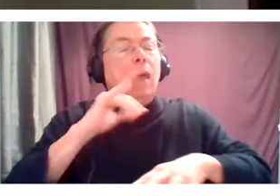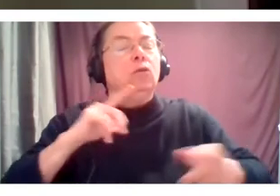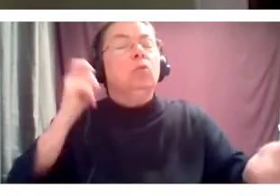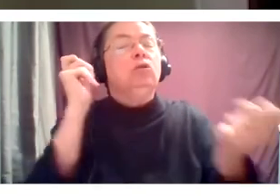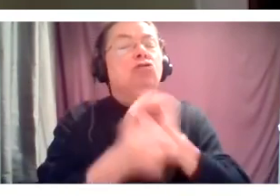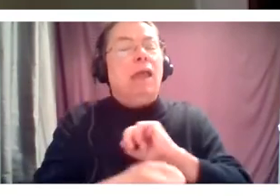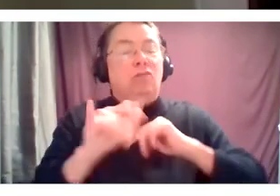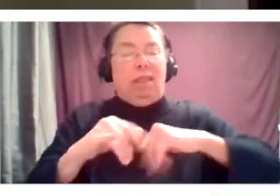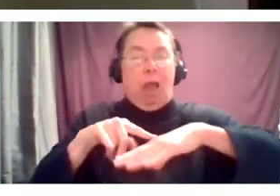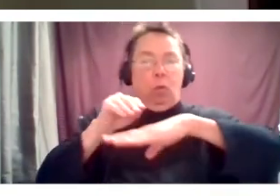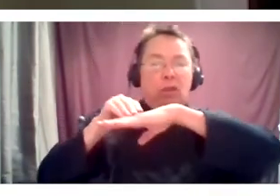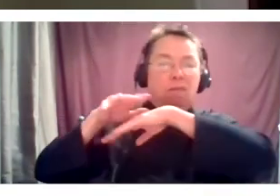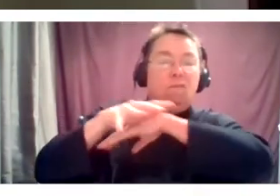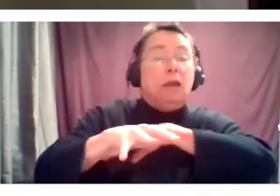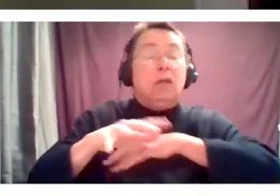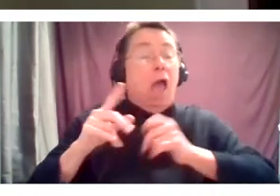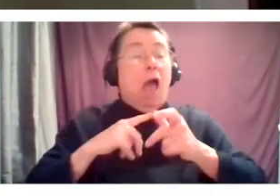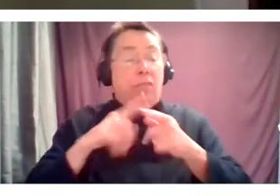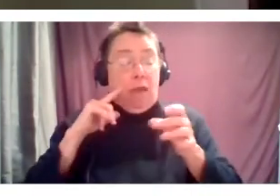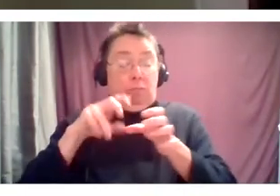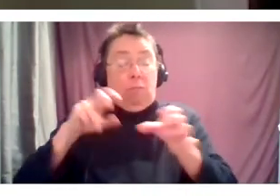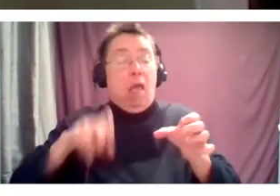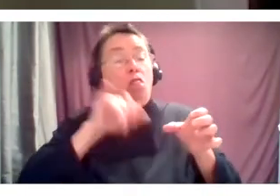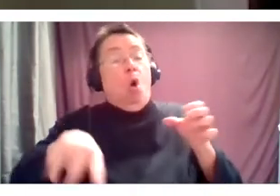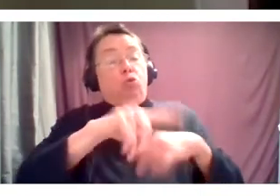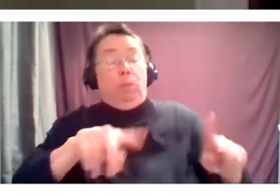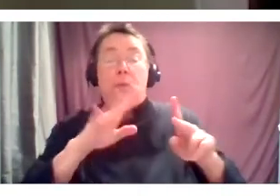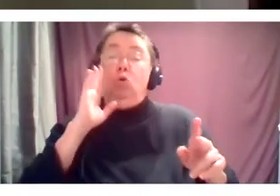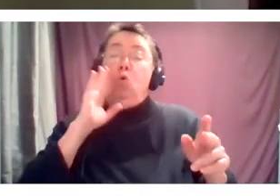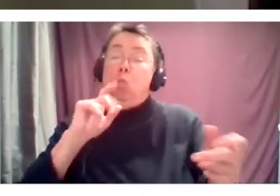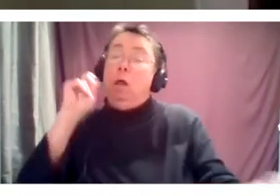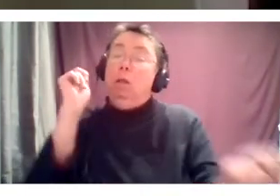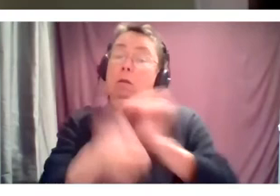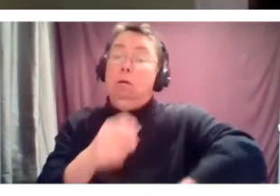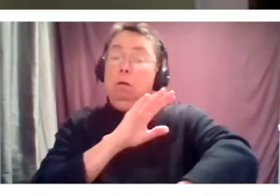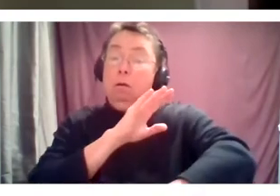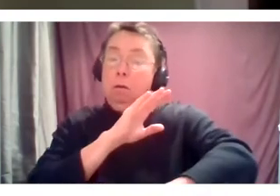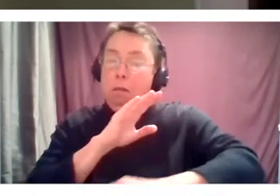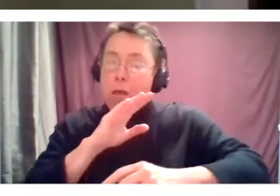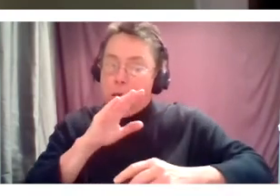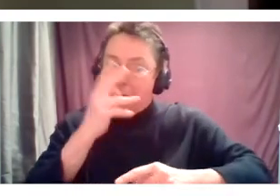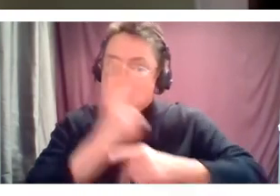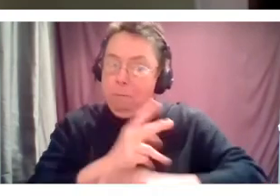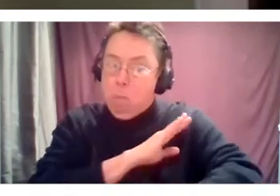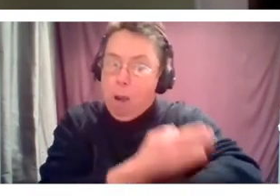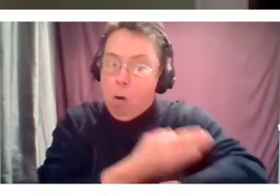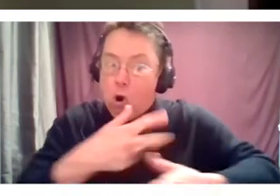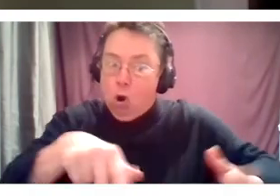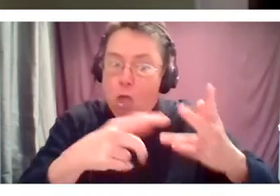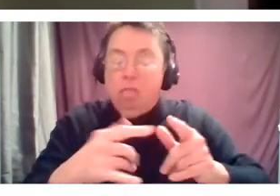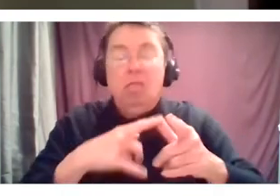it's up to the people who are holding that space now to see what difference it makes. But come January, that won't be my space.